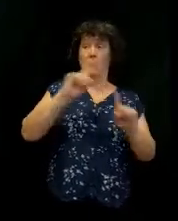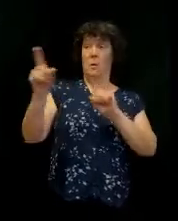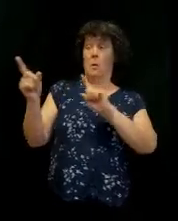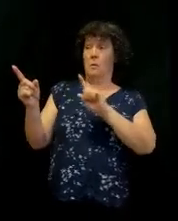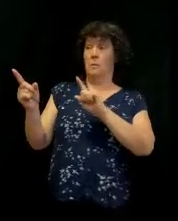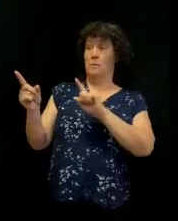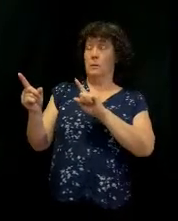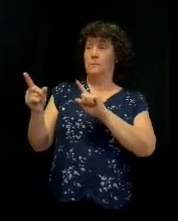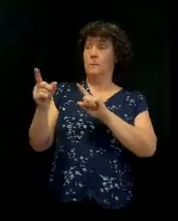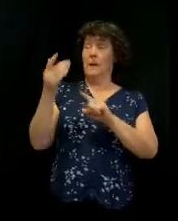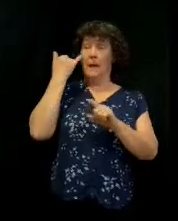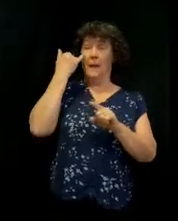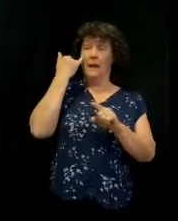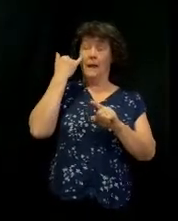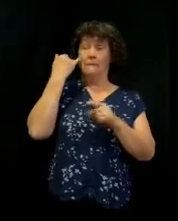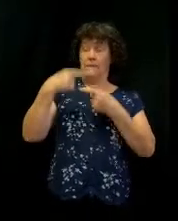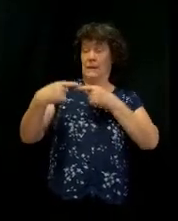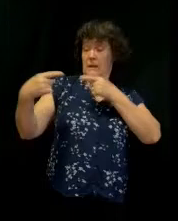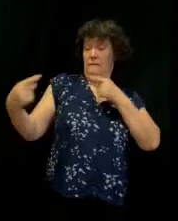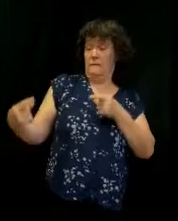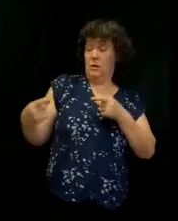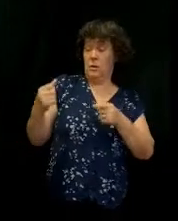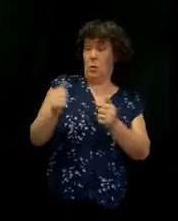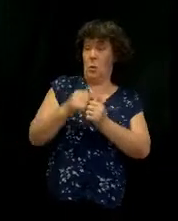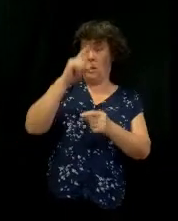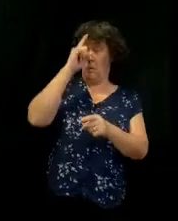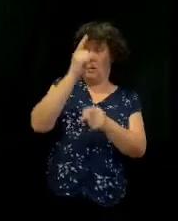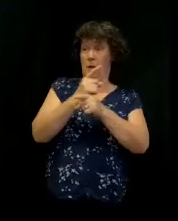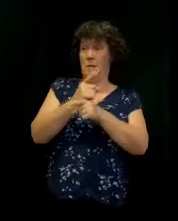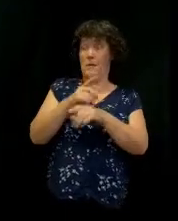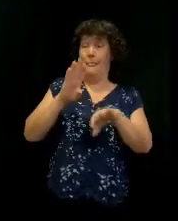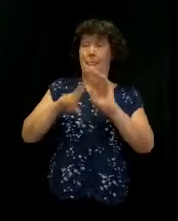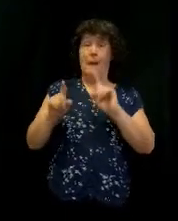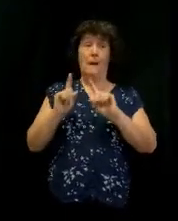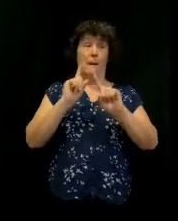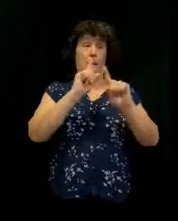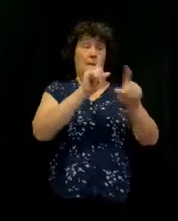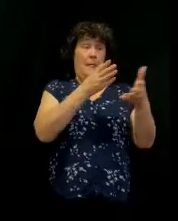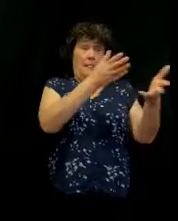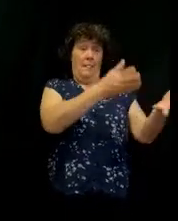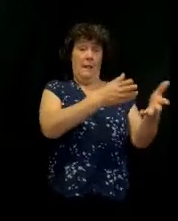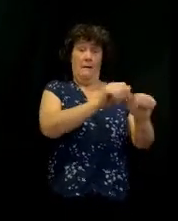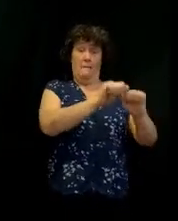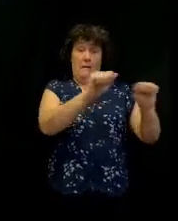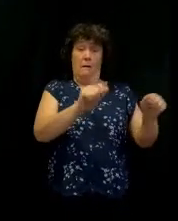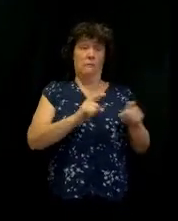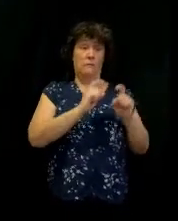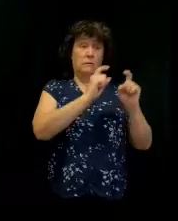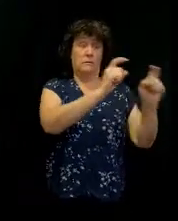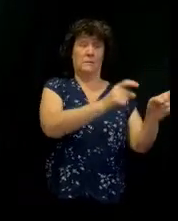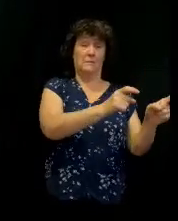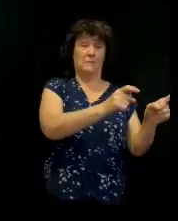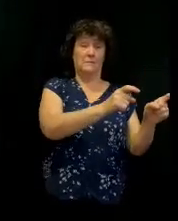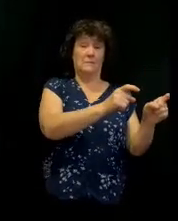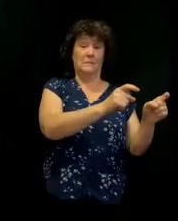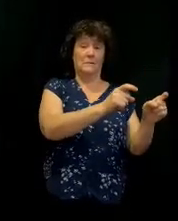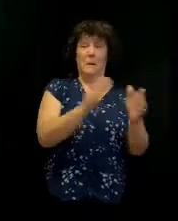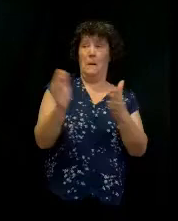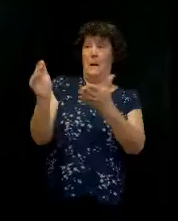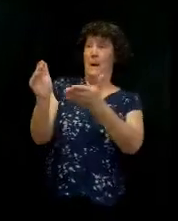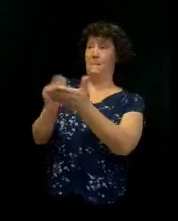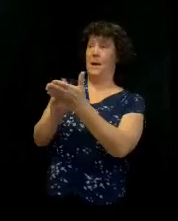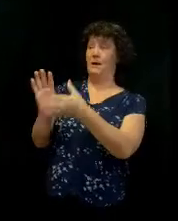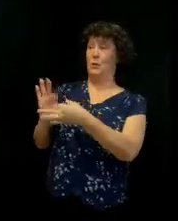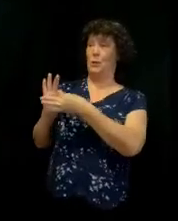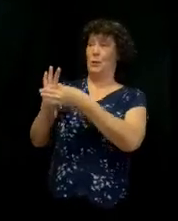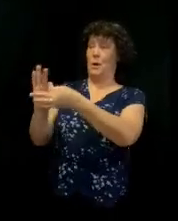your brother and then come back and offer your gift at the altar. There are some things we do for God that are gifts that means absolutely nothing